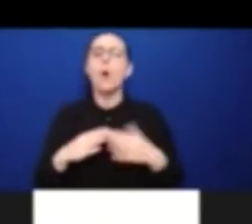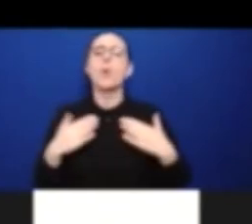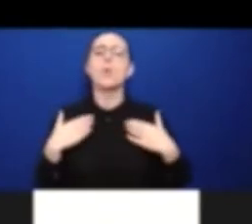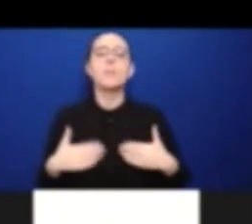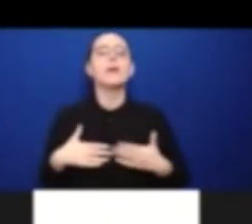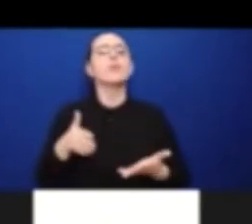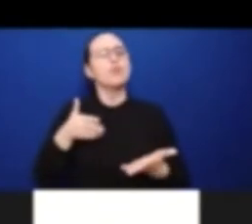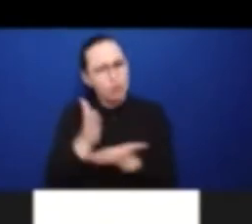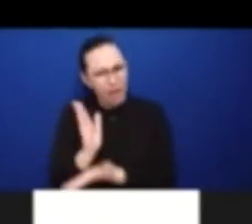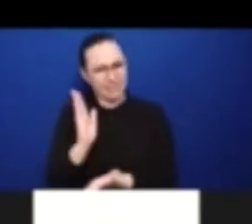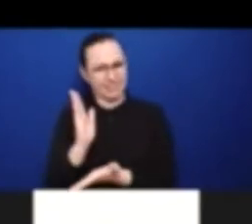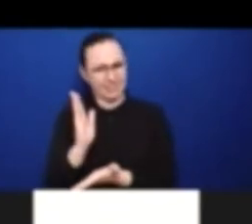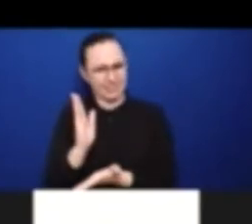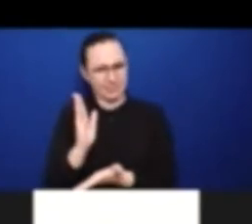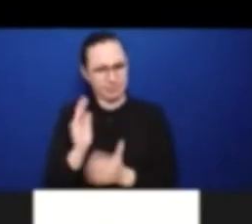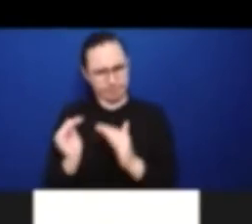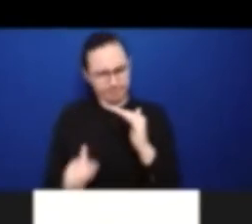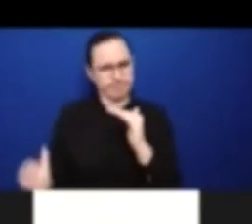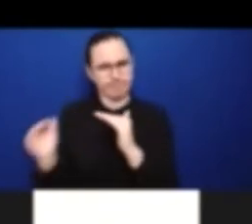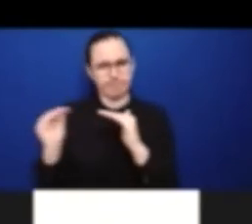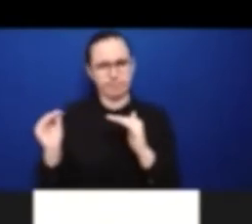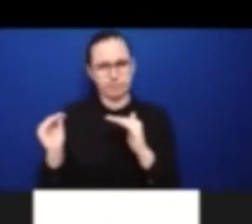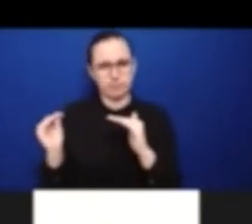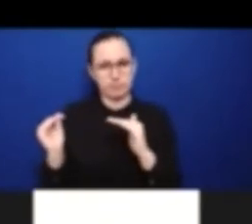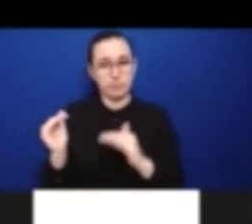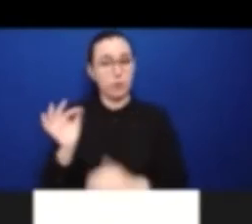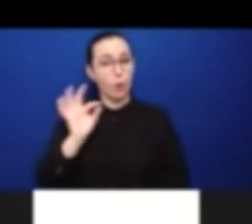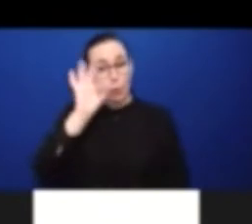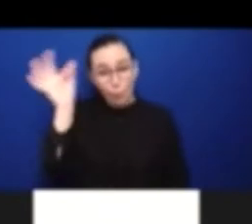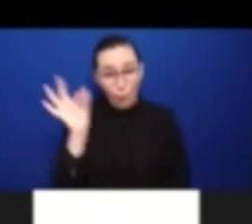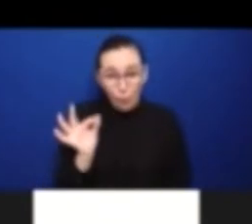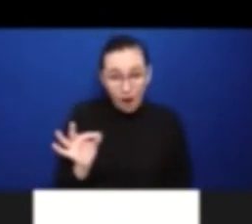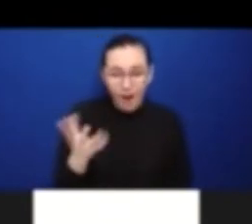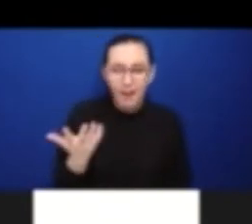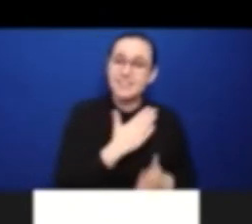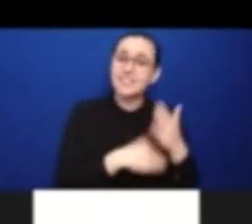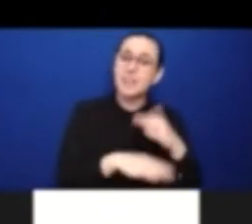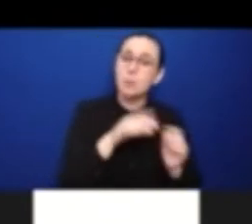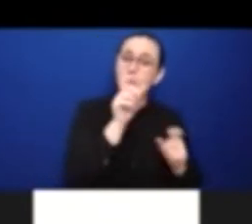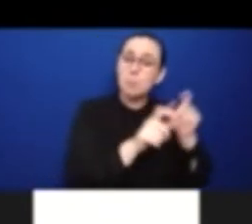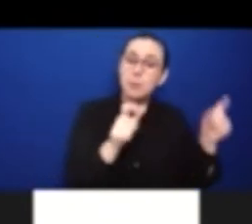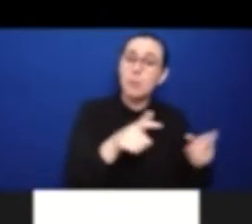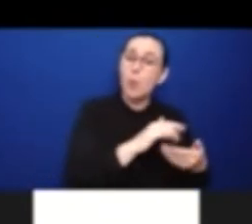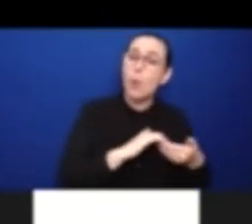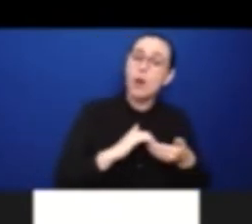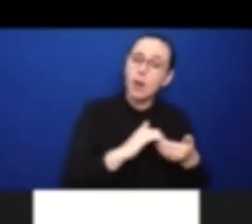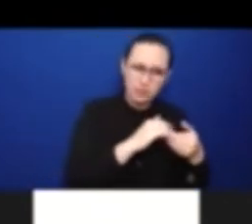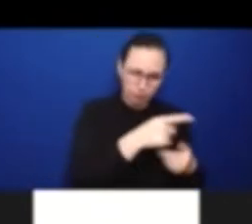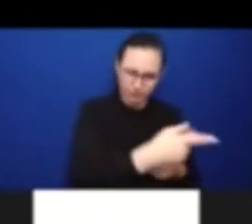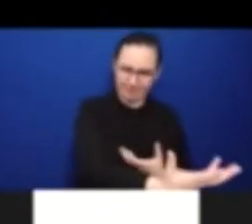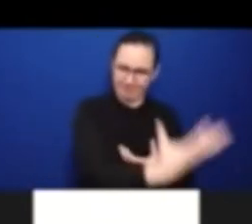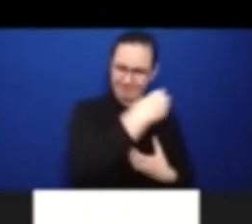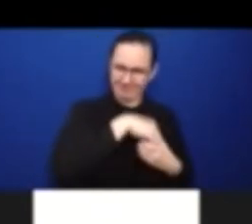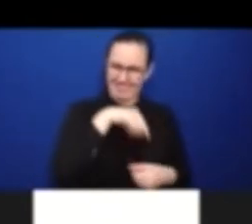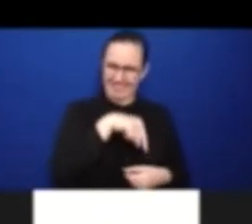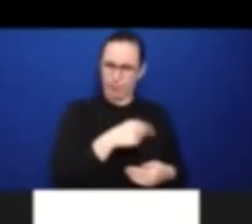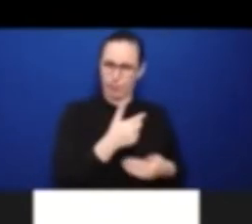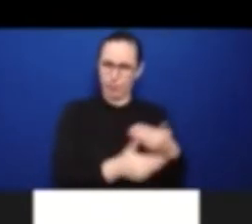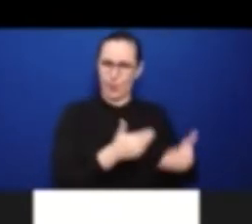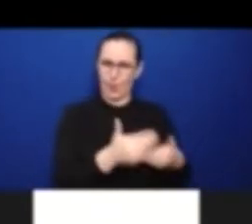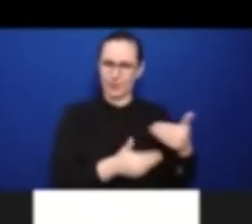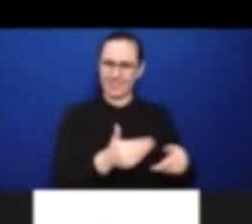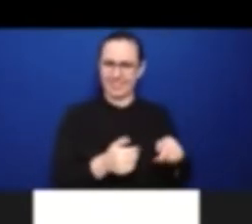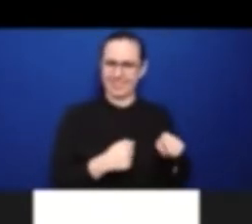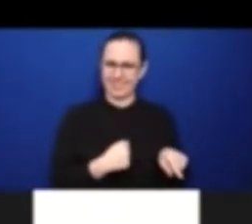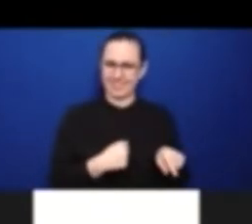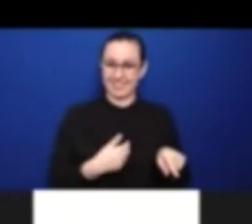Disabled People's Organizations in the room. That was the thing that New Zealand insisted on doing was that we wouldn't